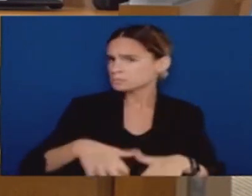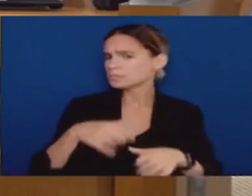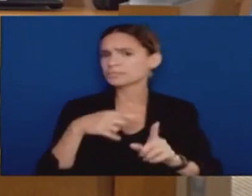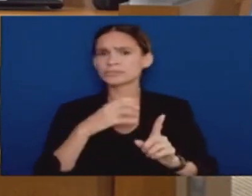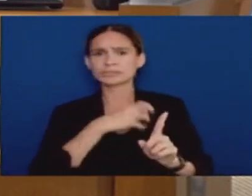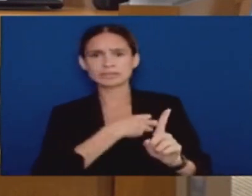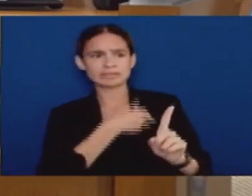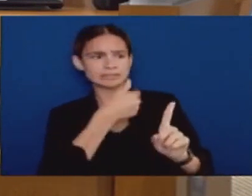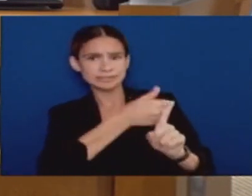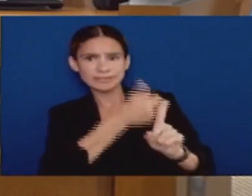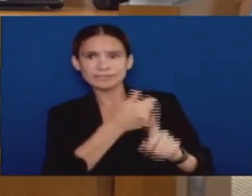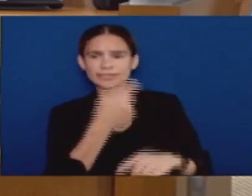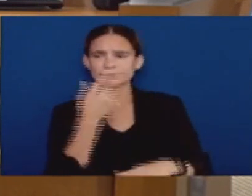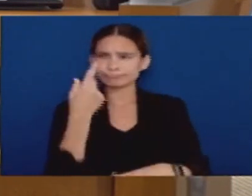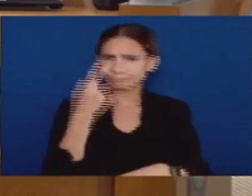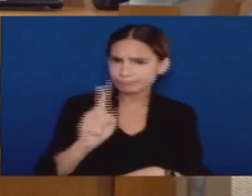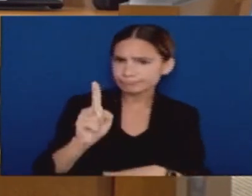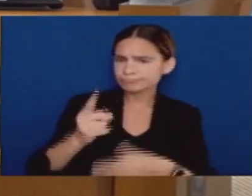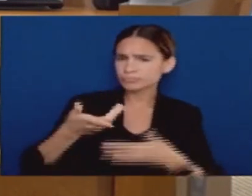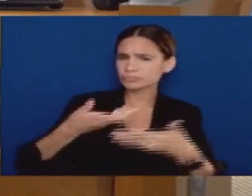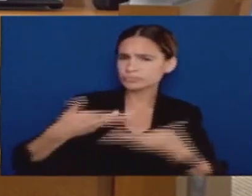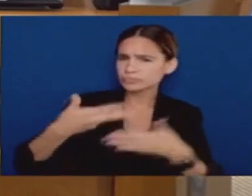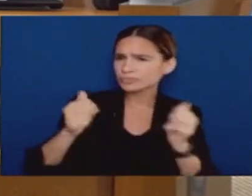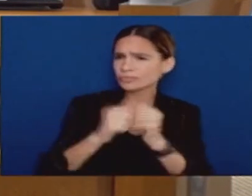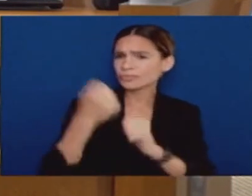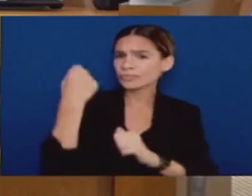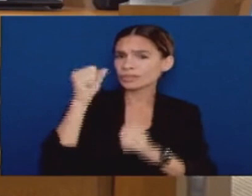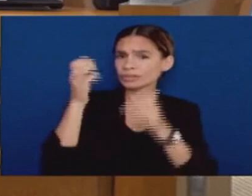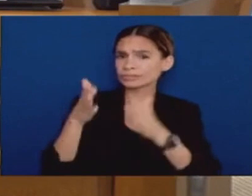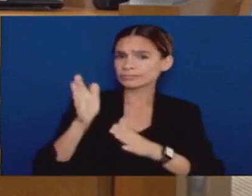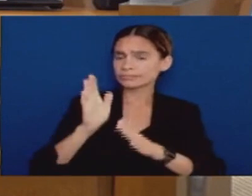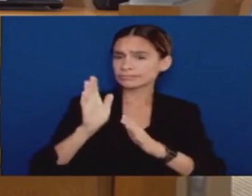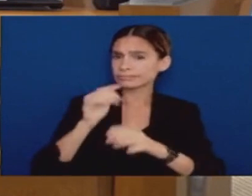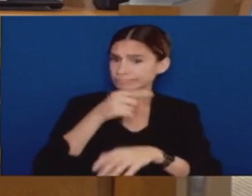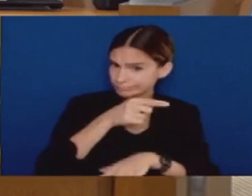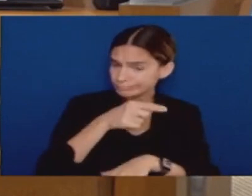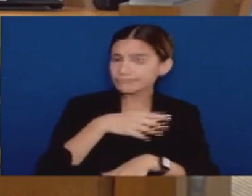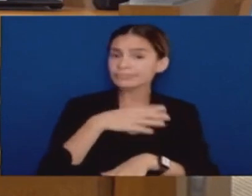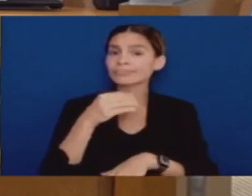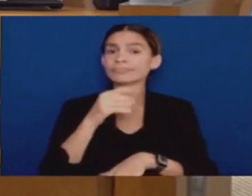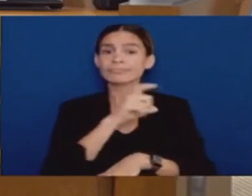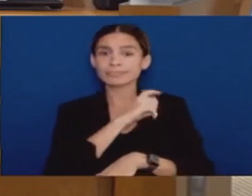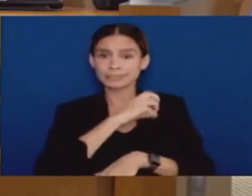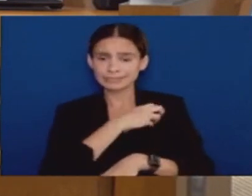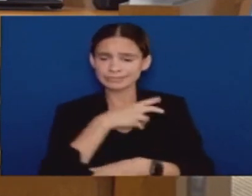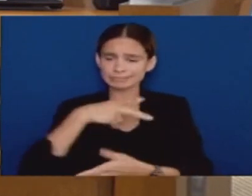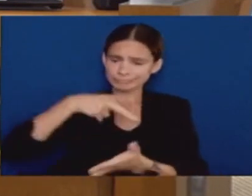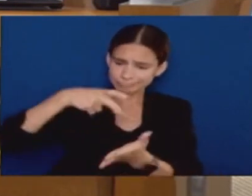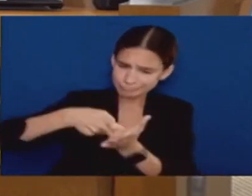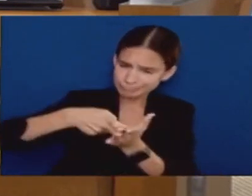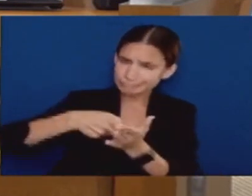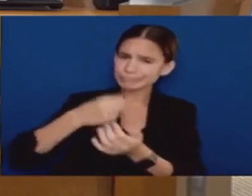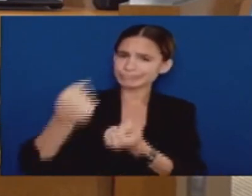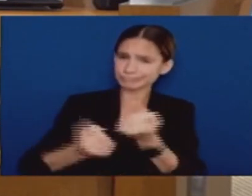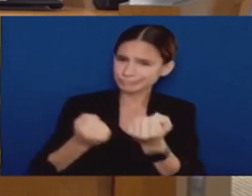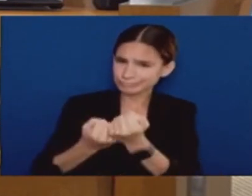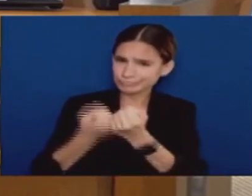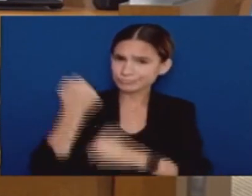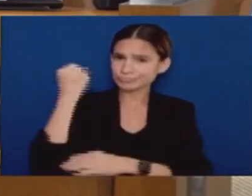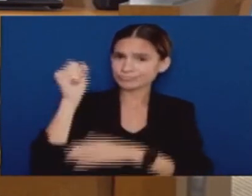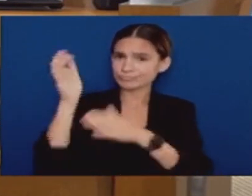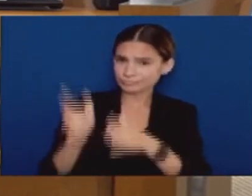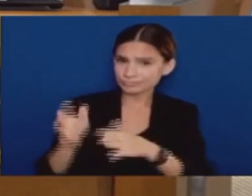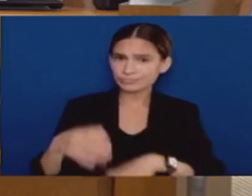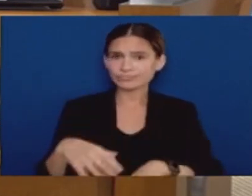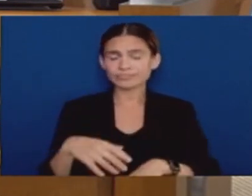and kneeled with the protesters in solidarity. Believe me, that made us all proud in the County of Riverside.